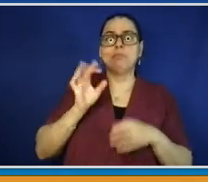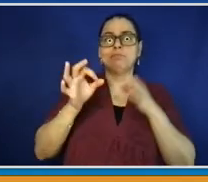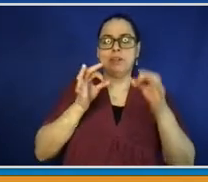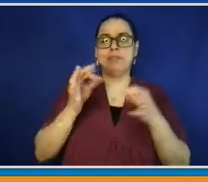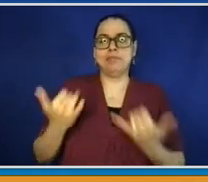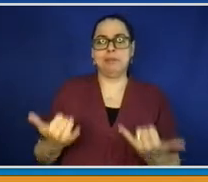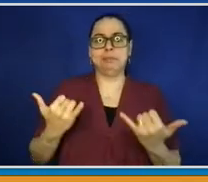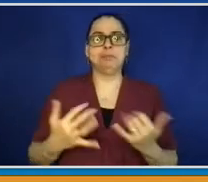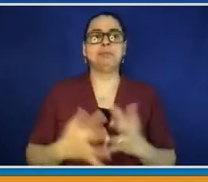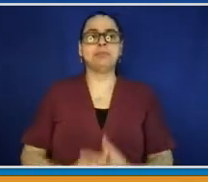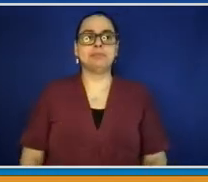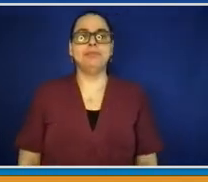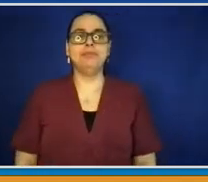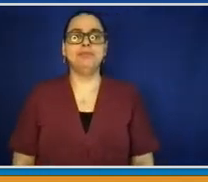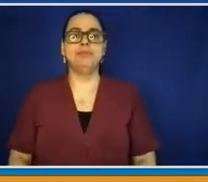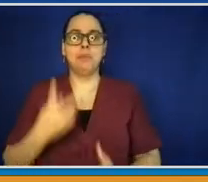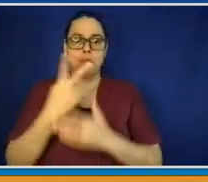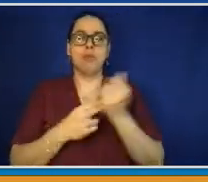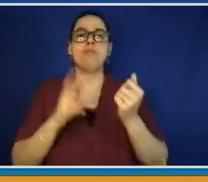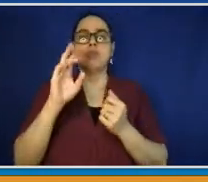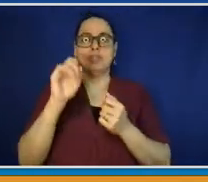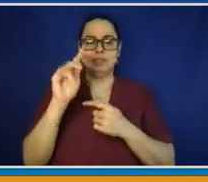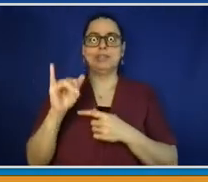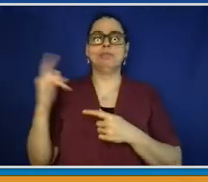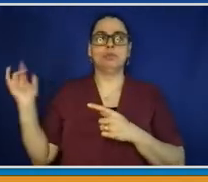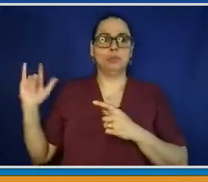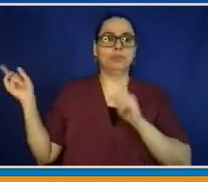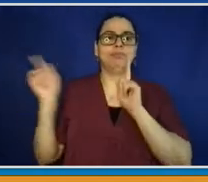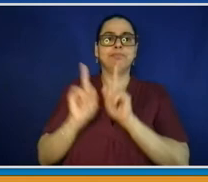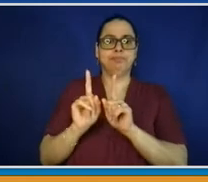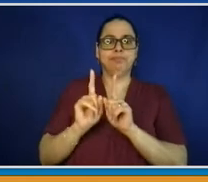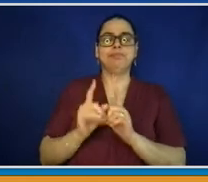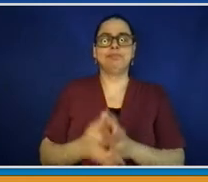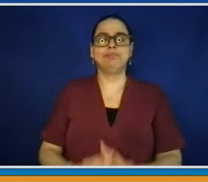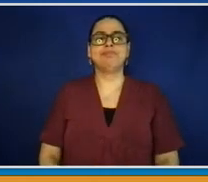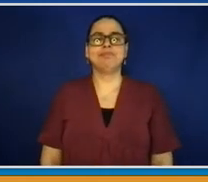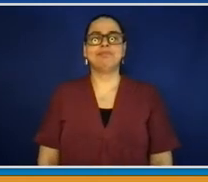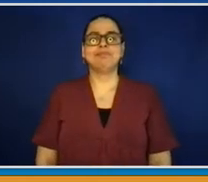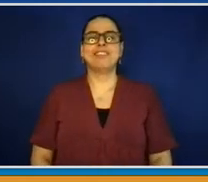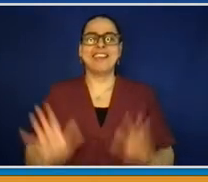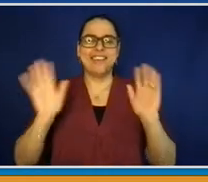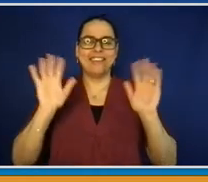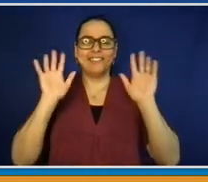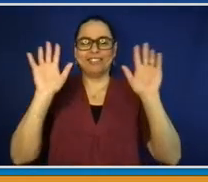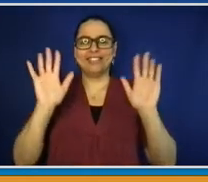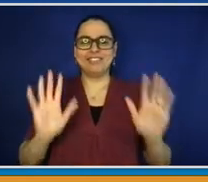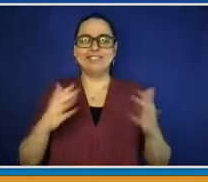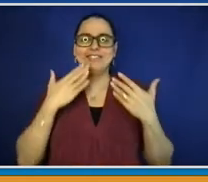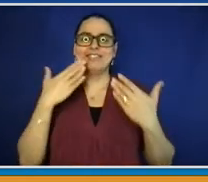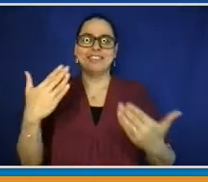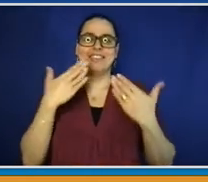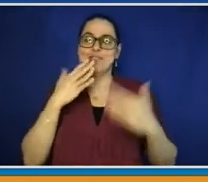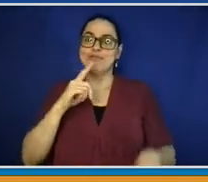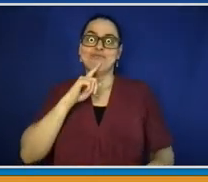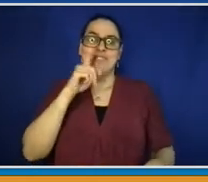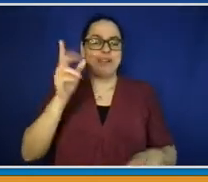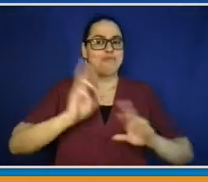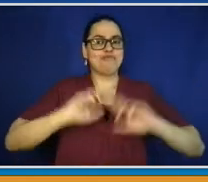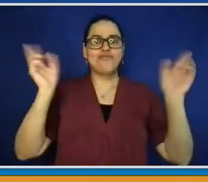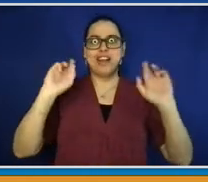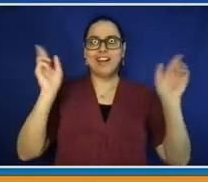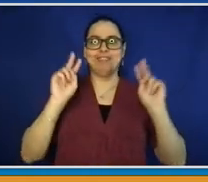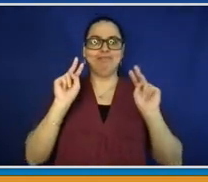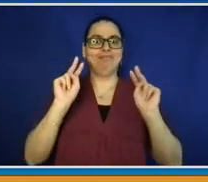and take it away. All right, great. Well, thank you. We are ready to be on the move again. With the increased vaccine